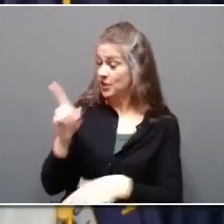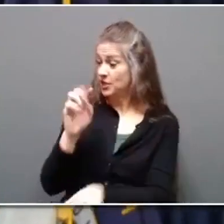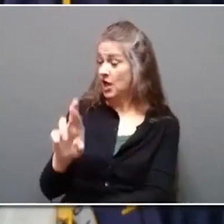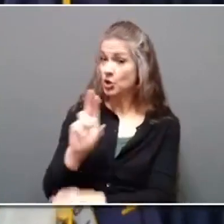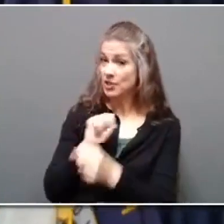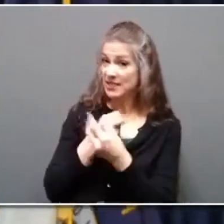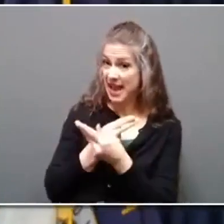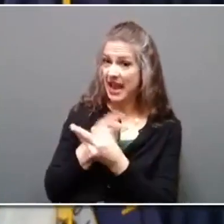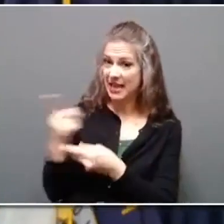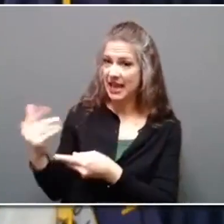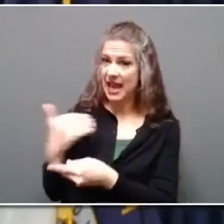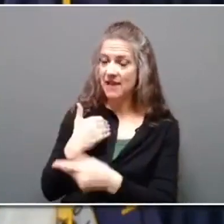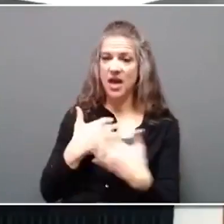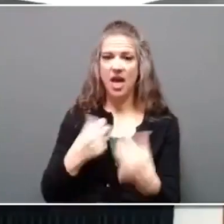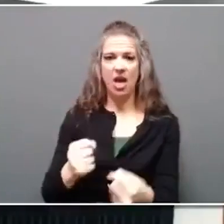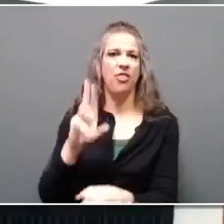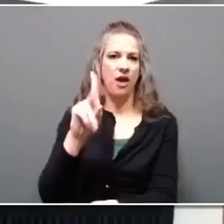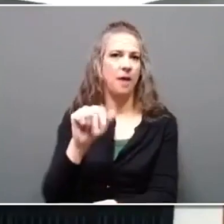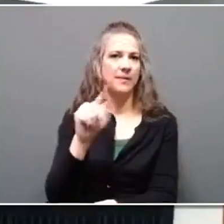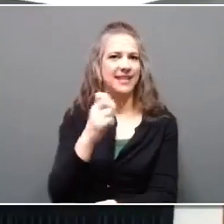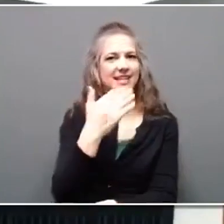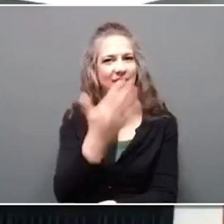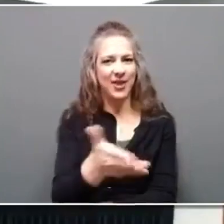and he has some health updates for us. Thank you.